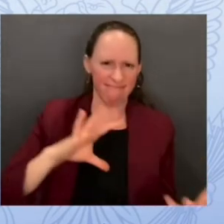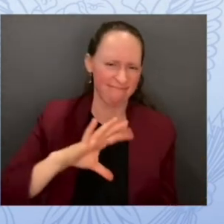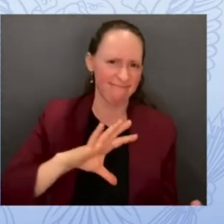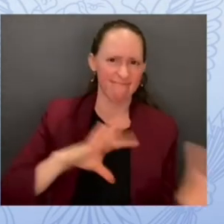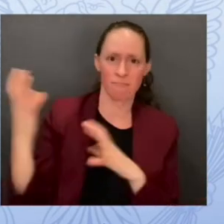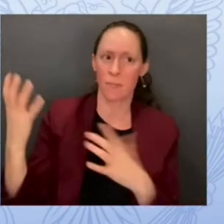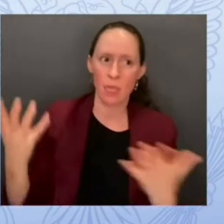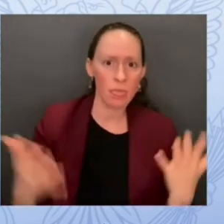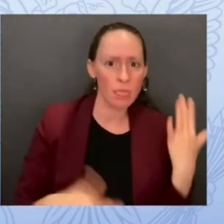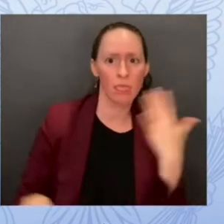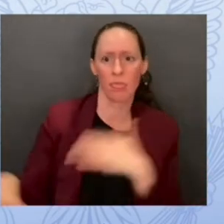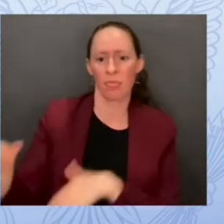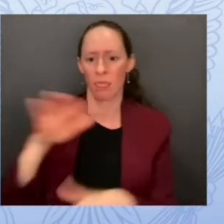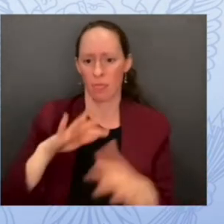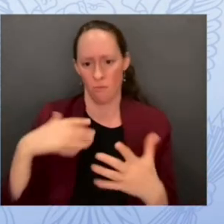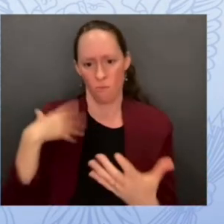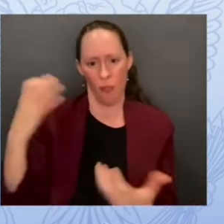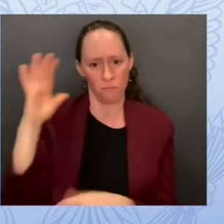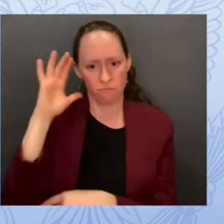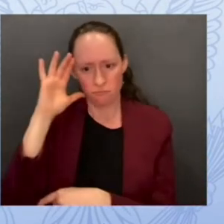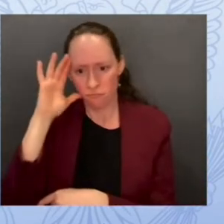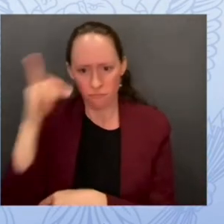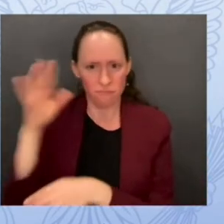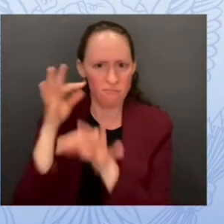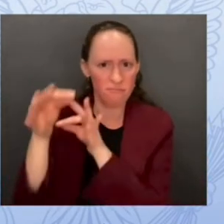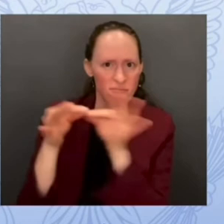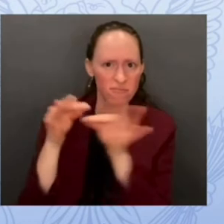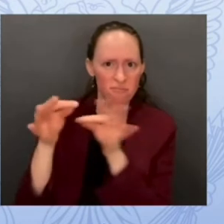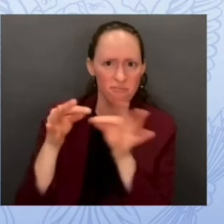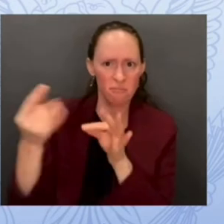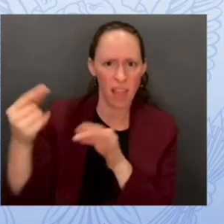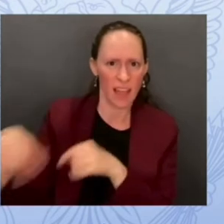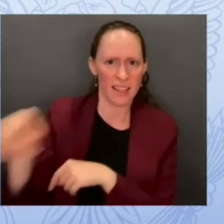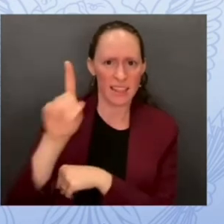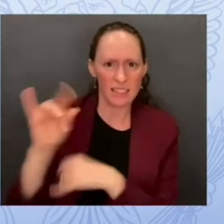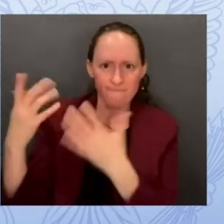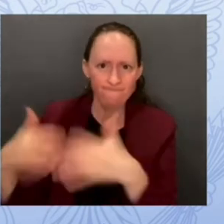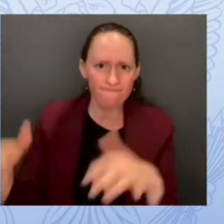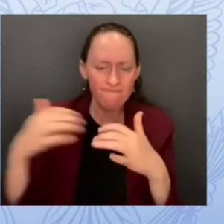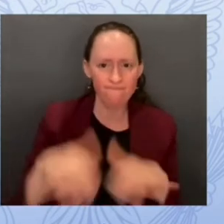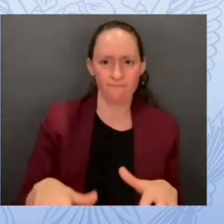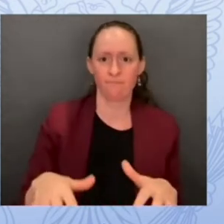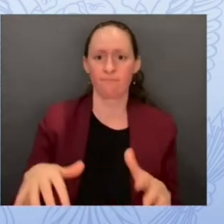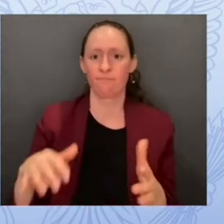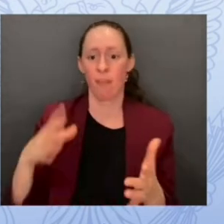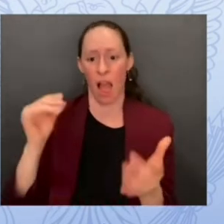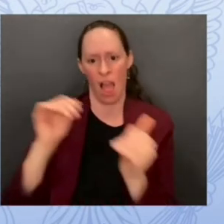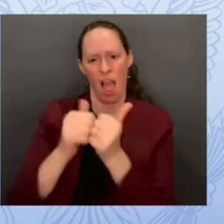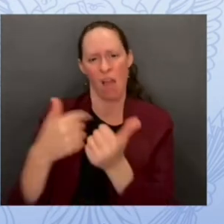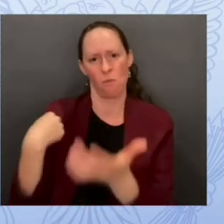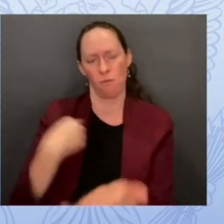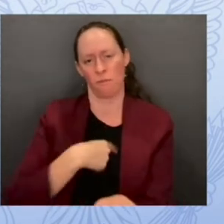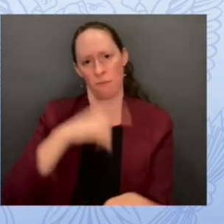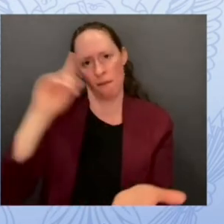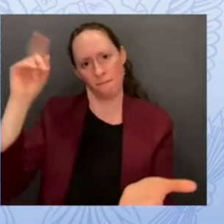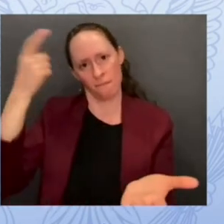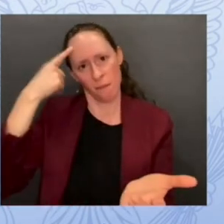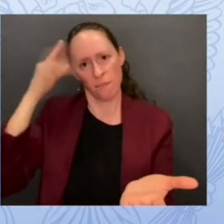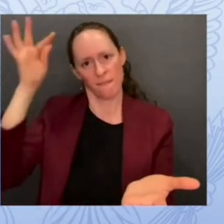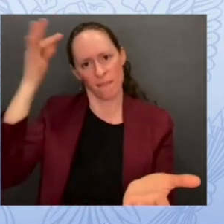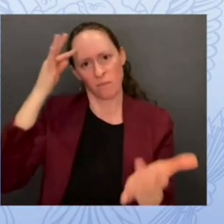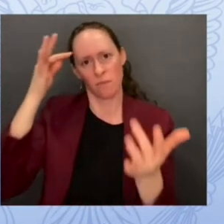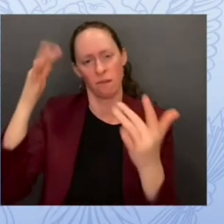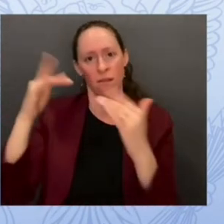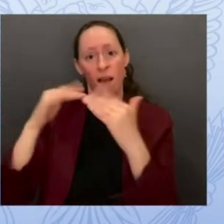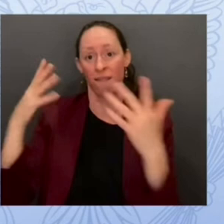action by the school district closely supported by the federal government ensured la schools opened on time on september